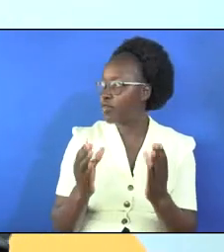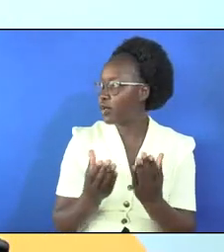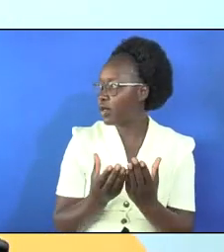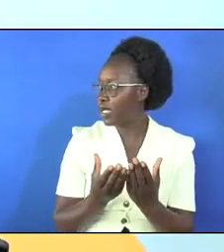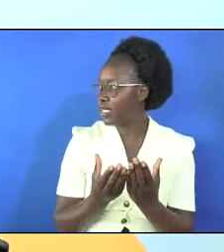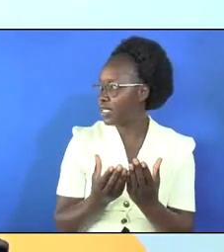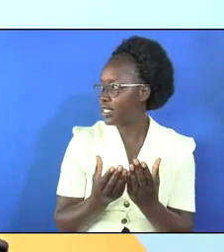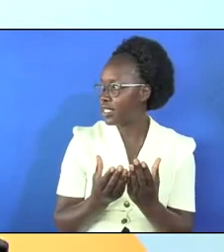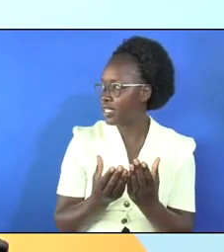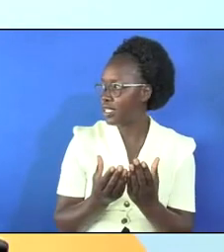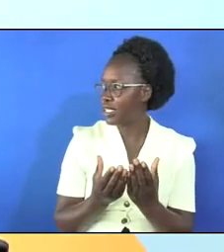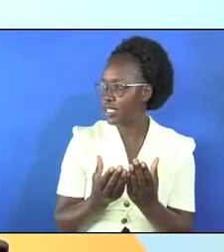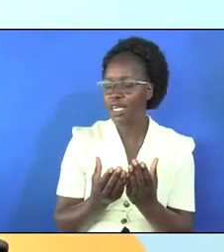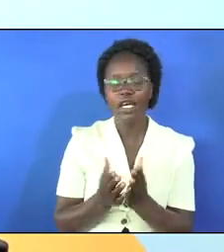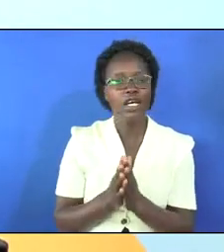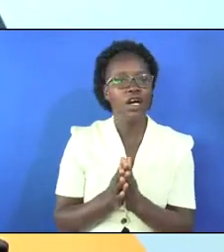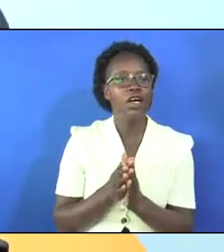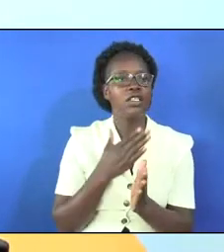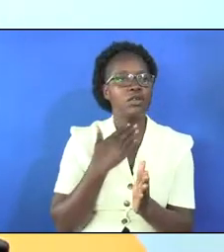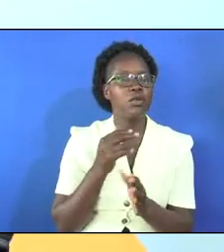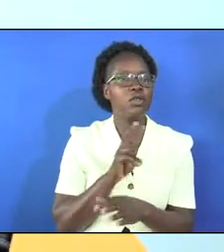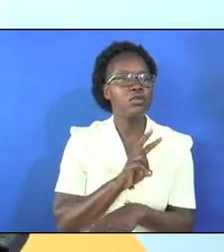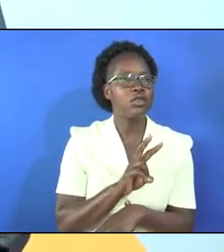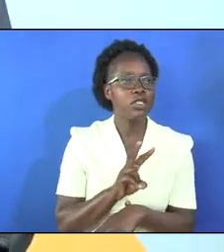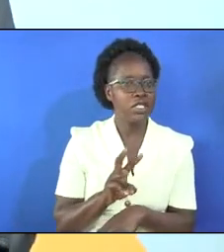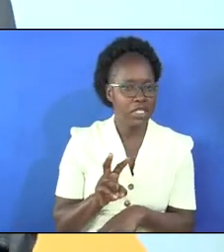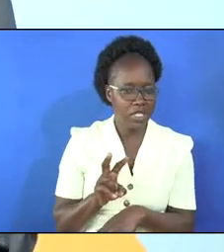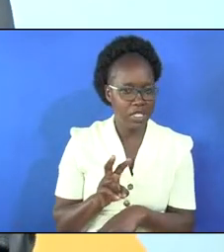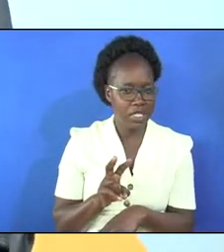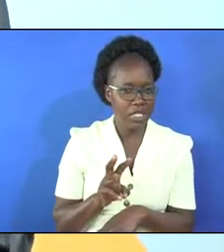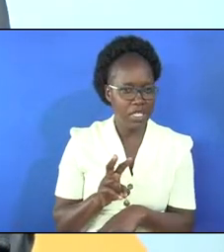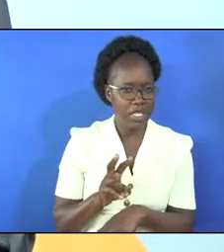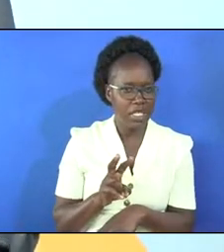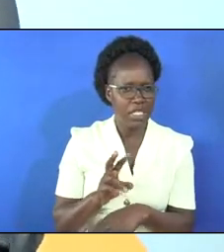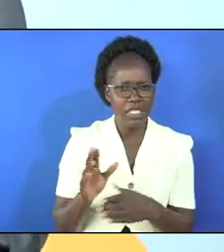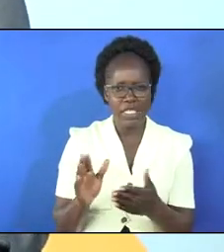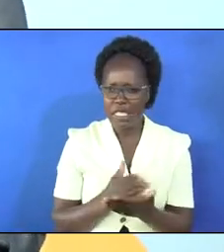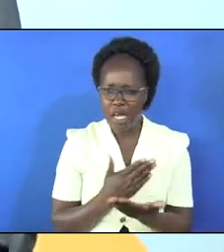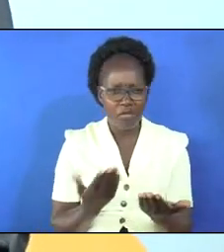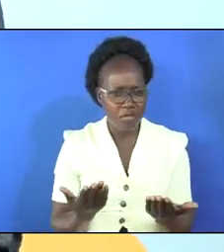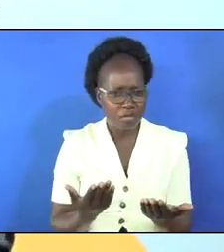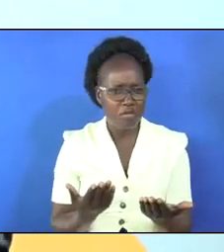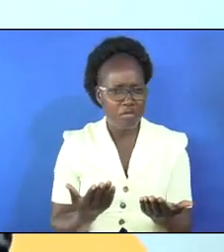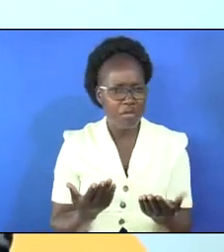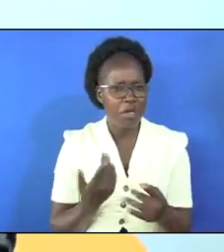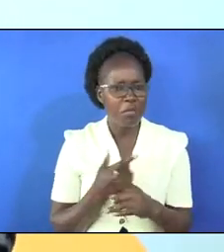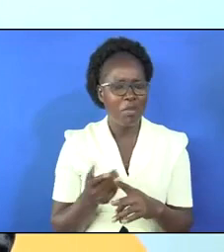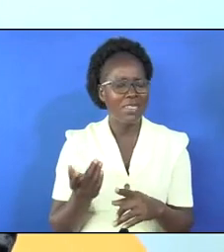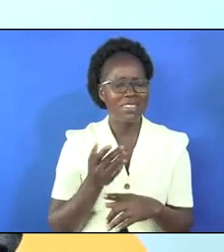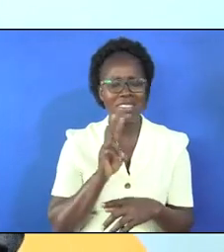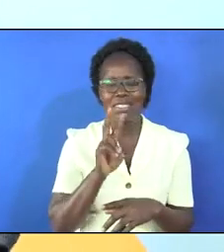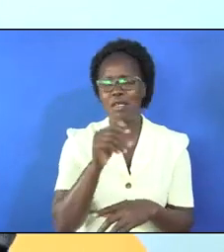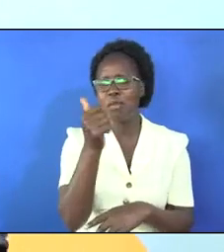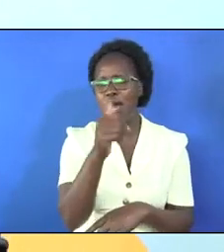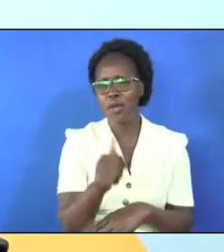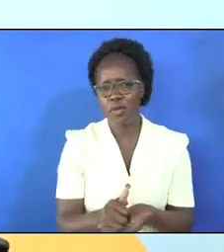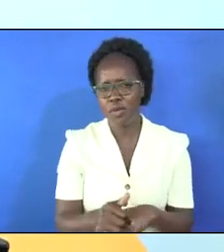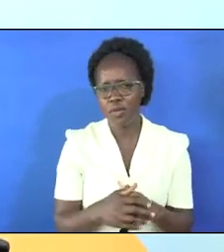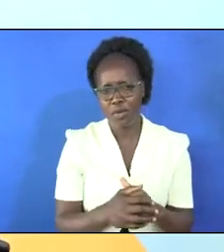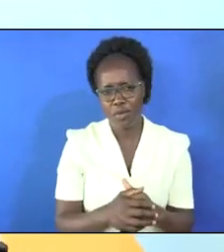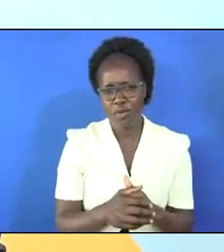they even want to see a bit of it but they are never seeing it